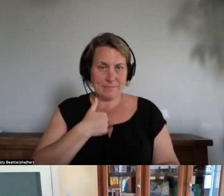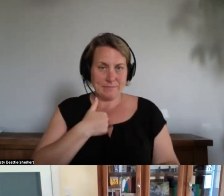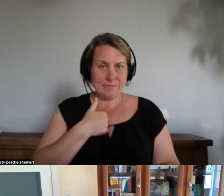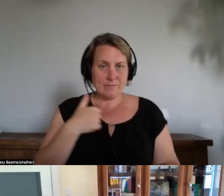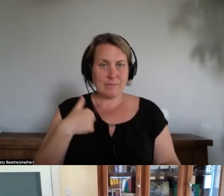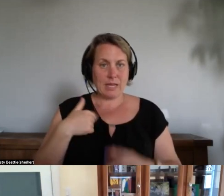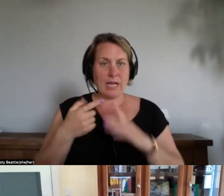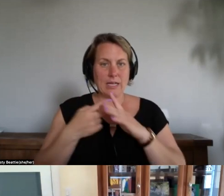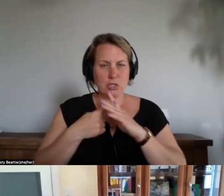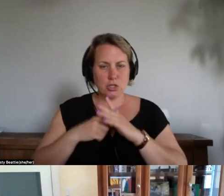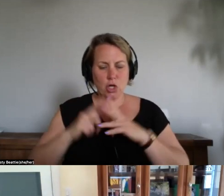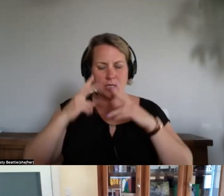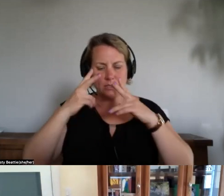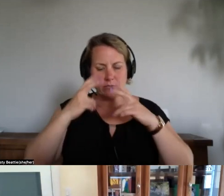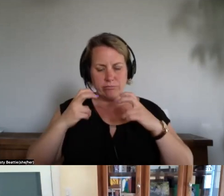in my teens for help